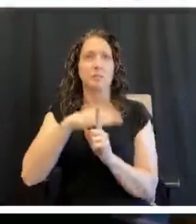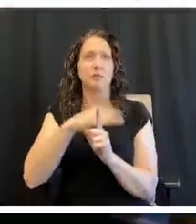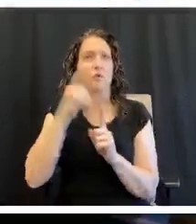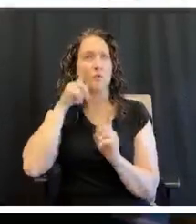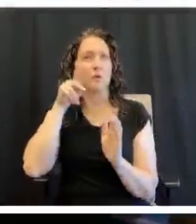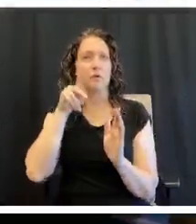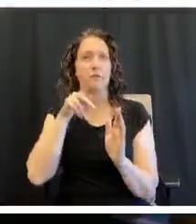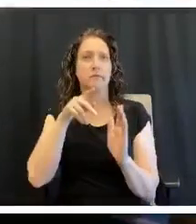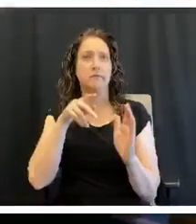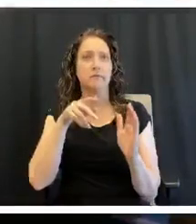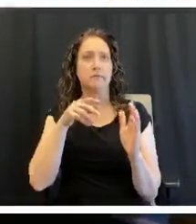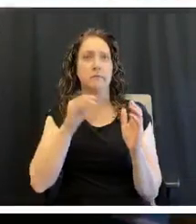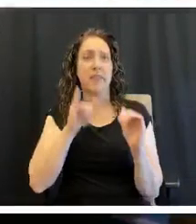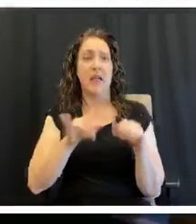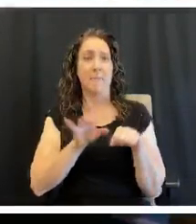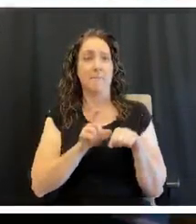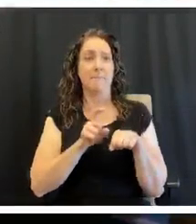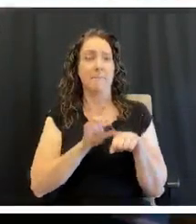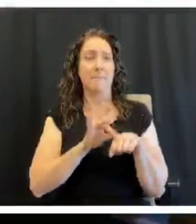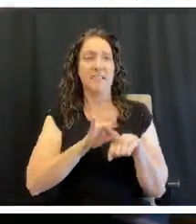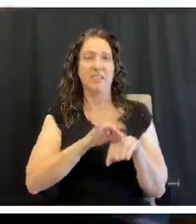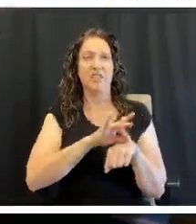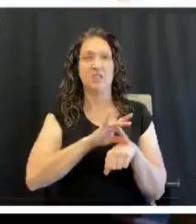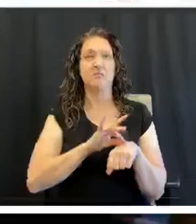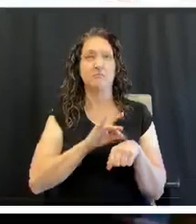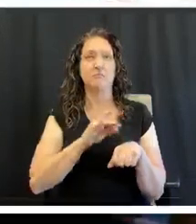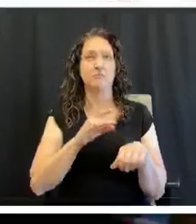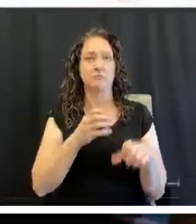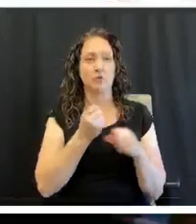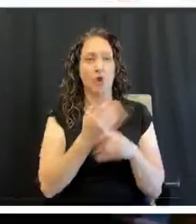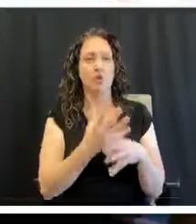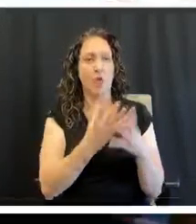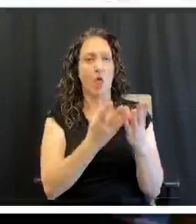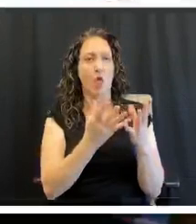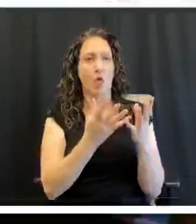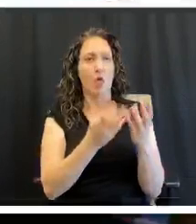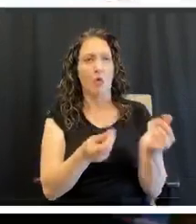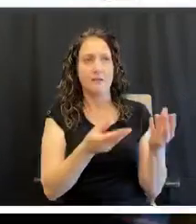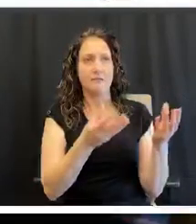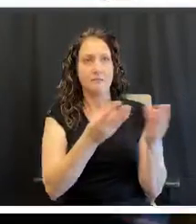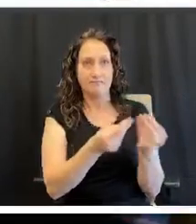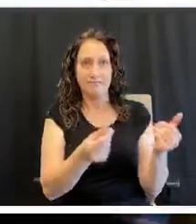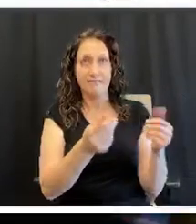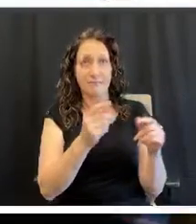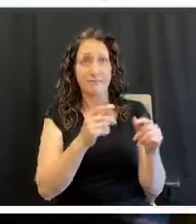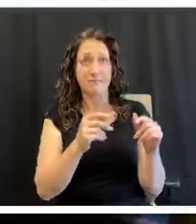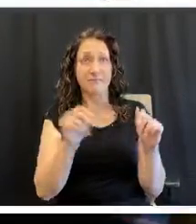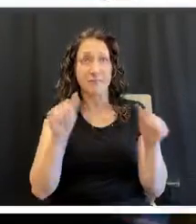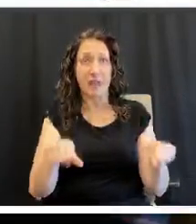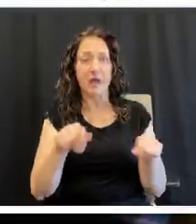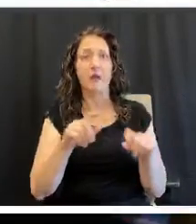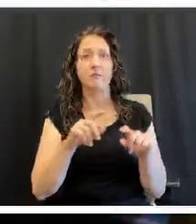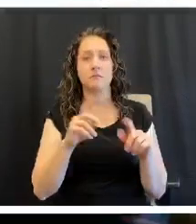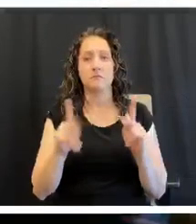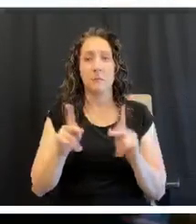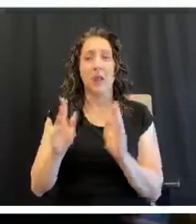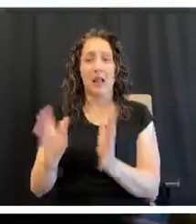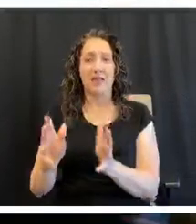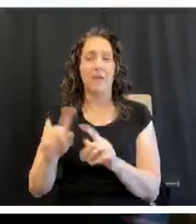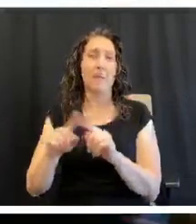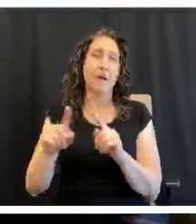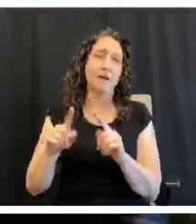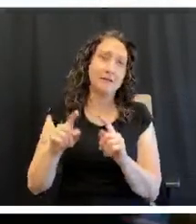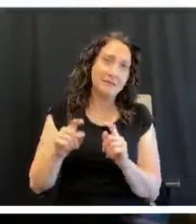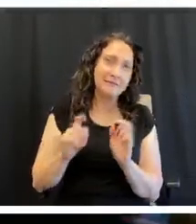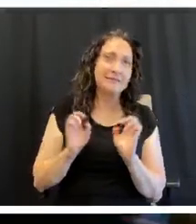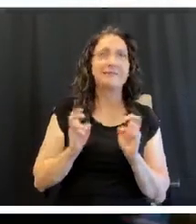And so people do it, but also people suffer